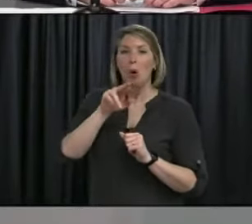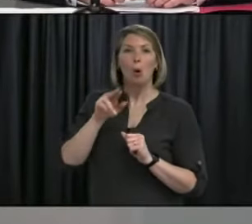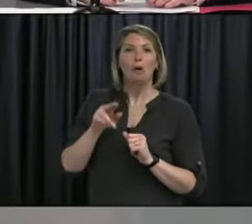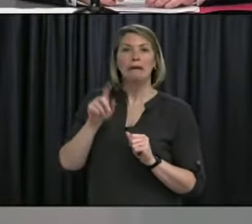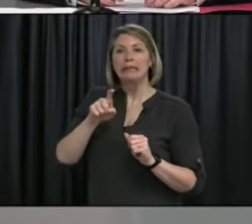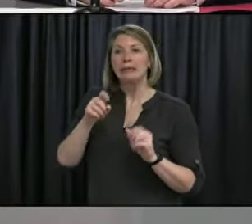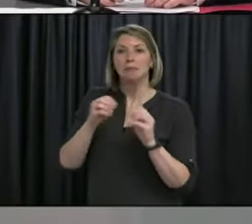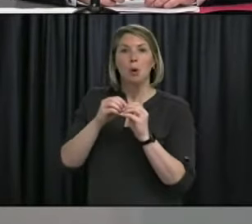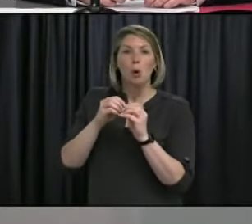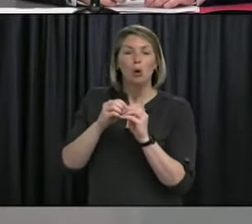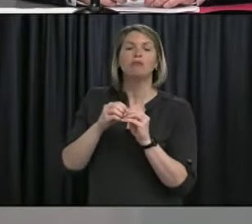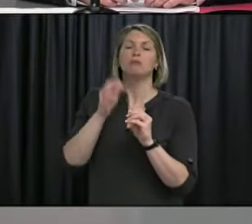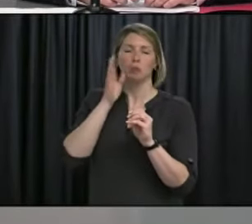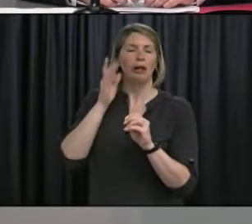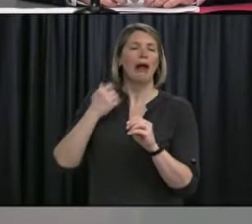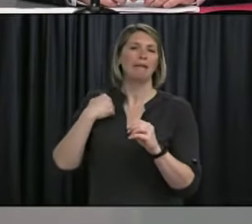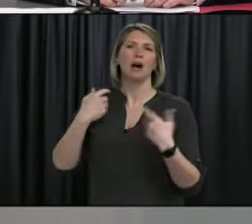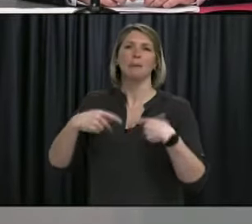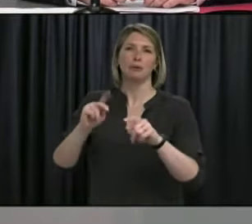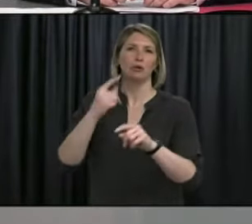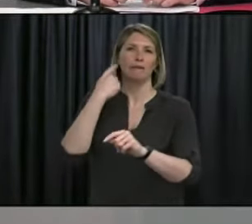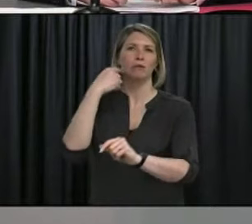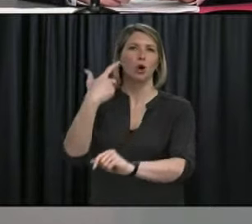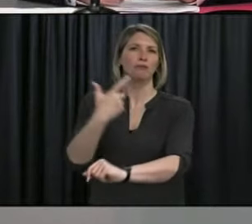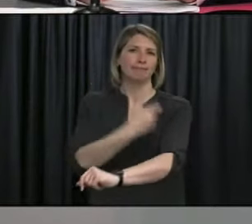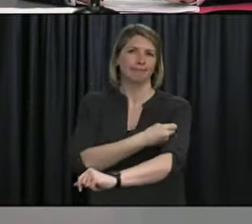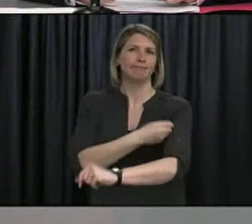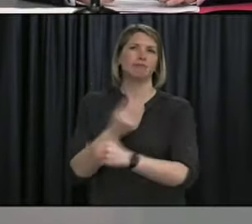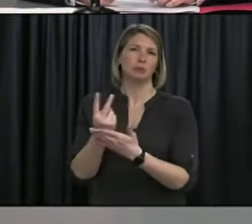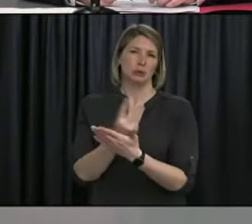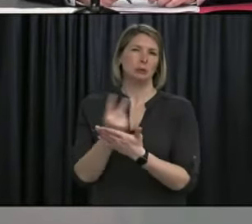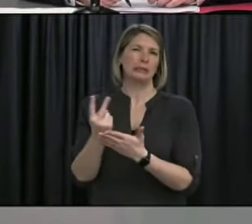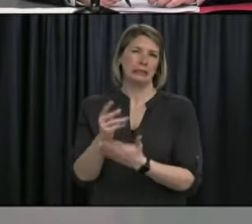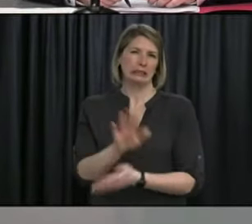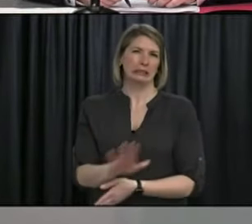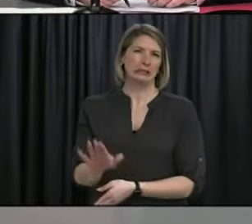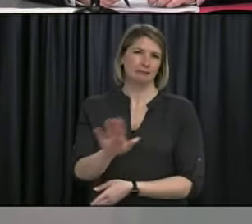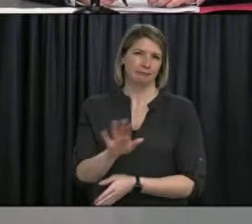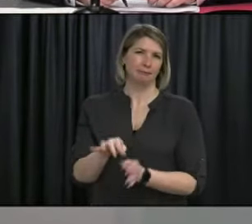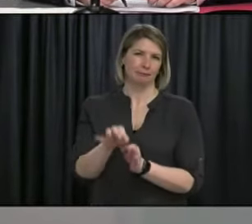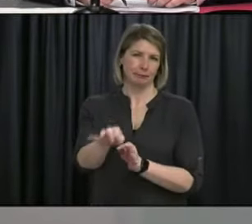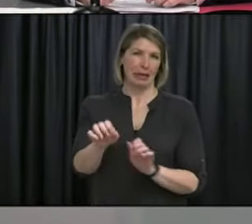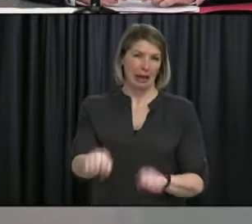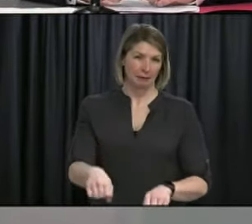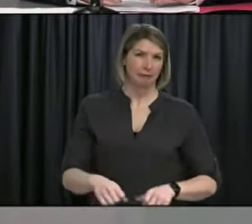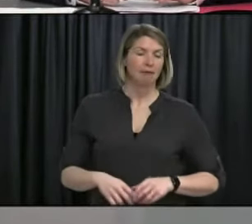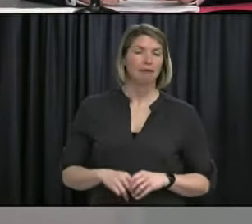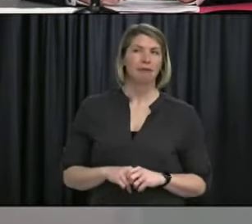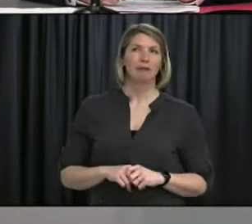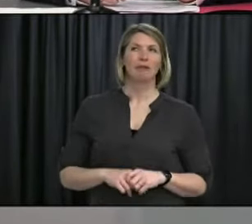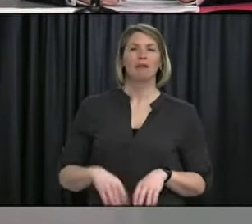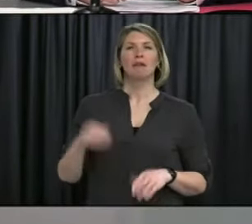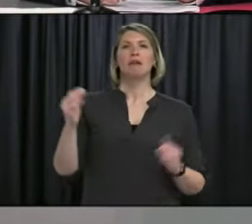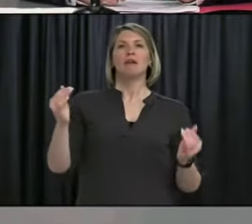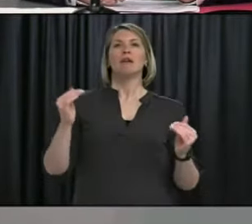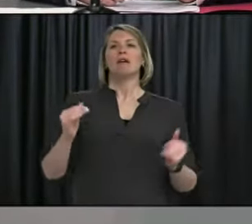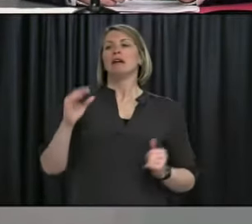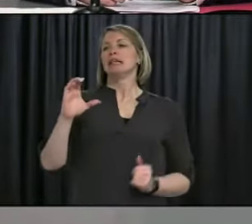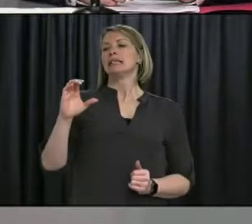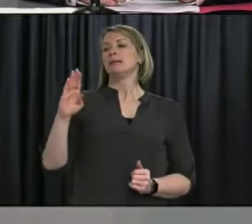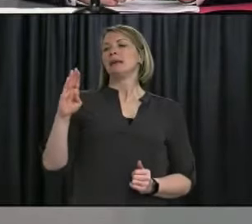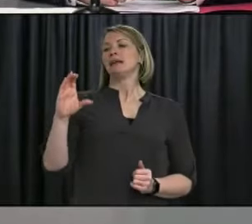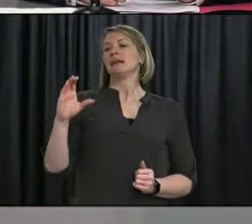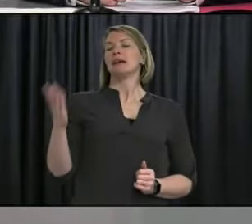Thank you. Our next questions are from Peter Cowan with CBC. Please go ahead. Um,